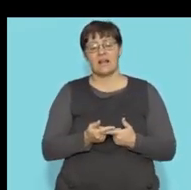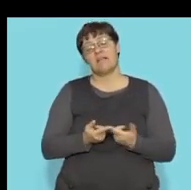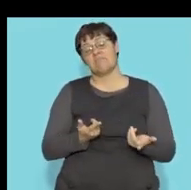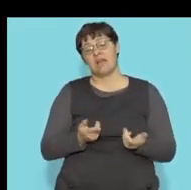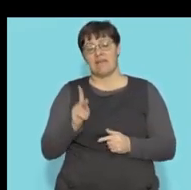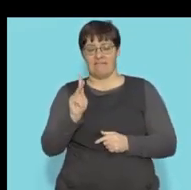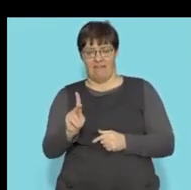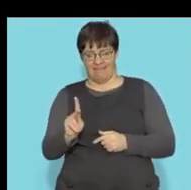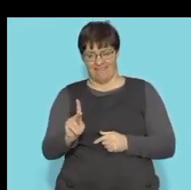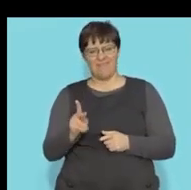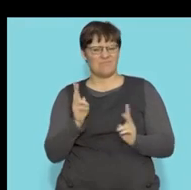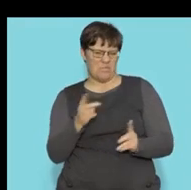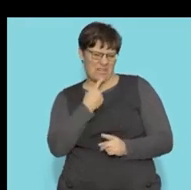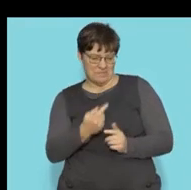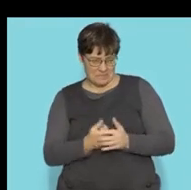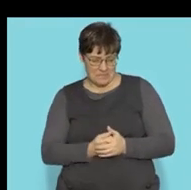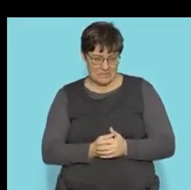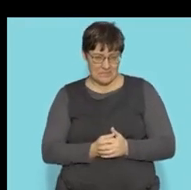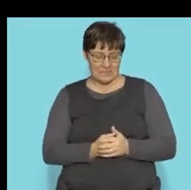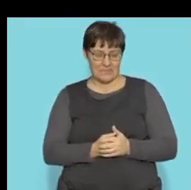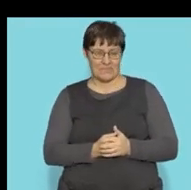factor of k.